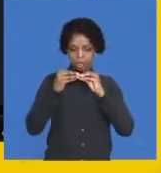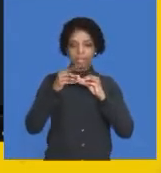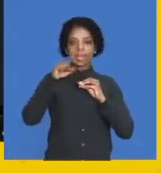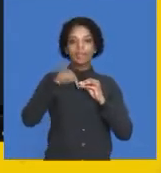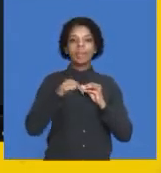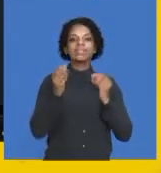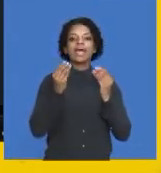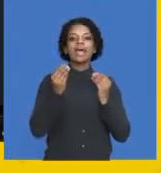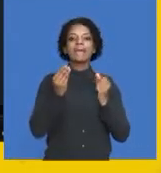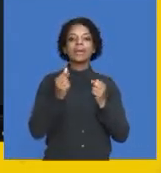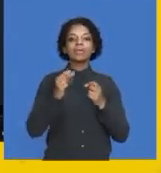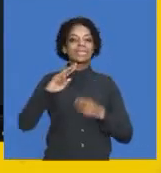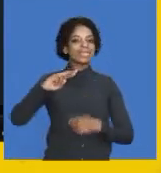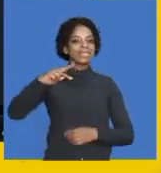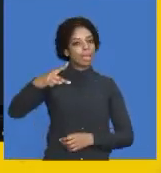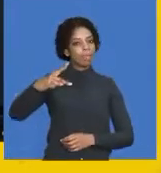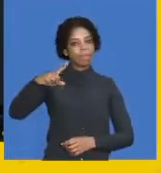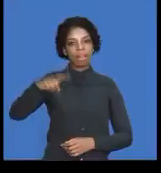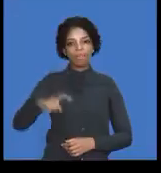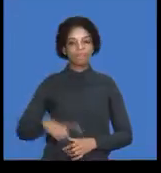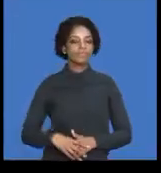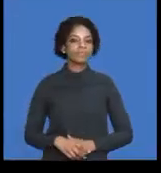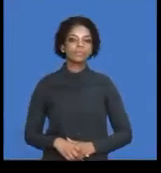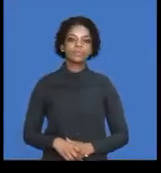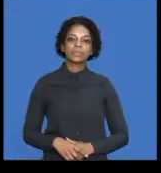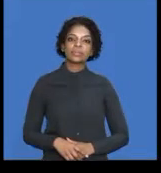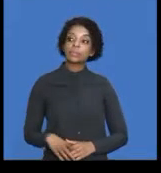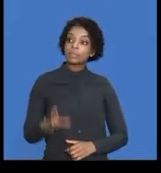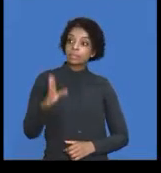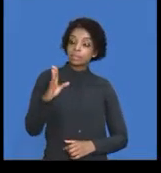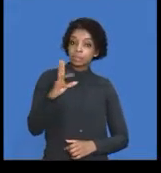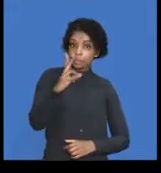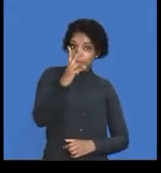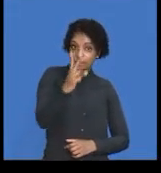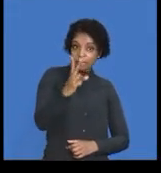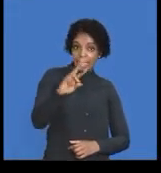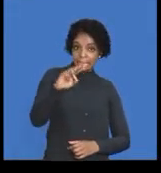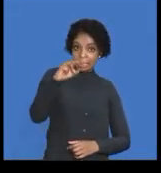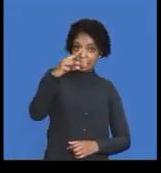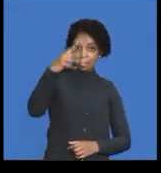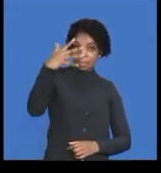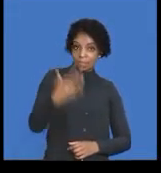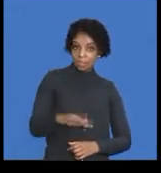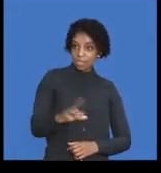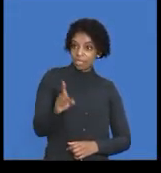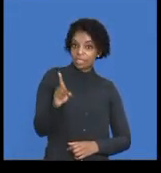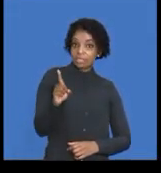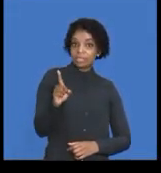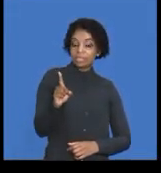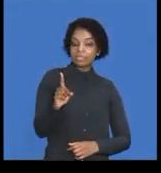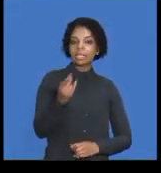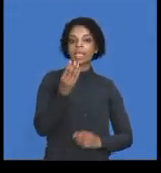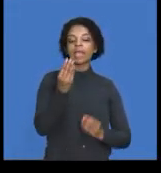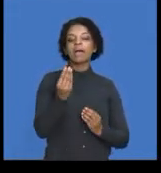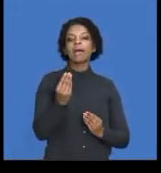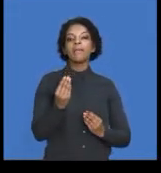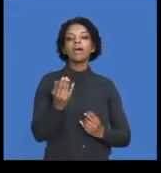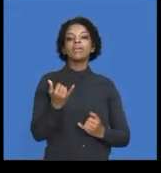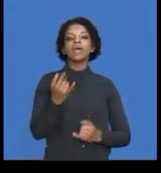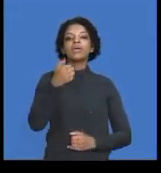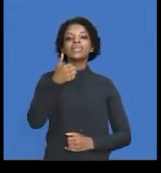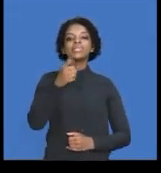it, I need to double the amount. And clearly, you can see the amount being doubled here. And therefore, an amount of